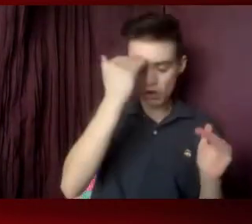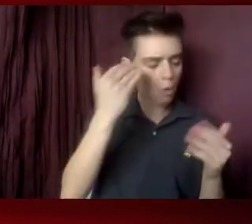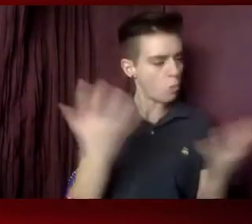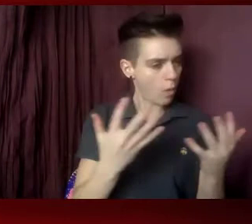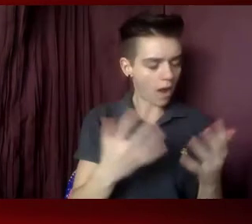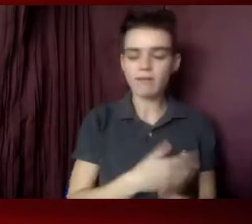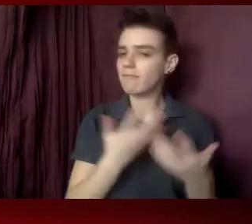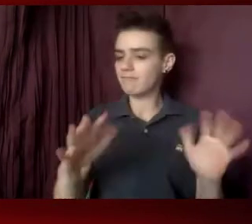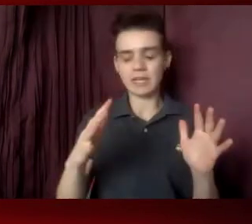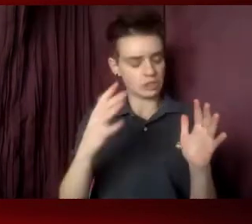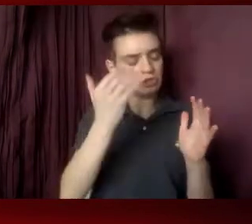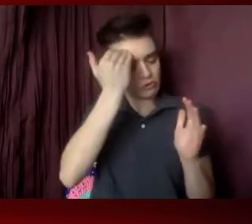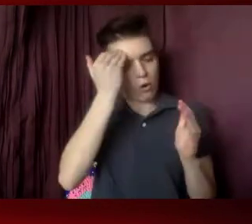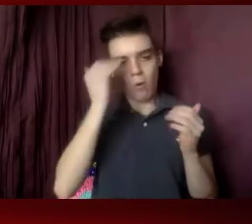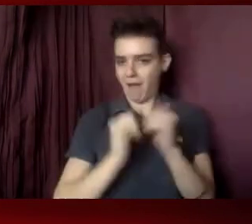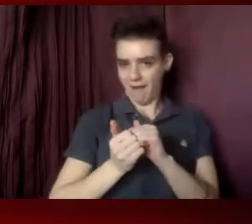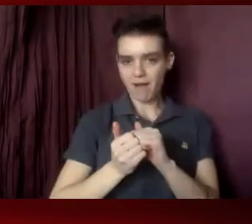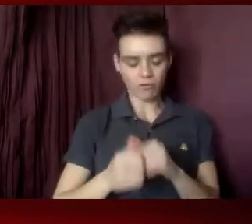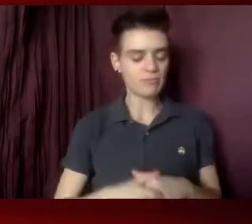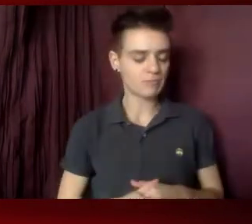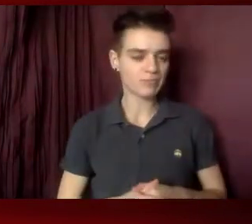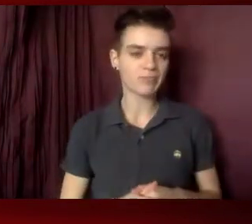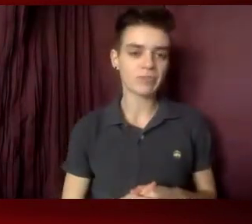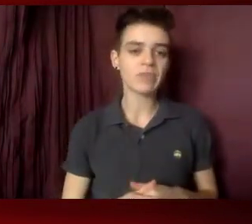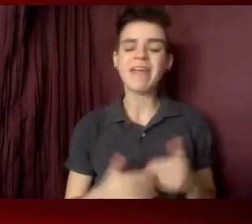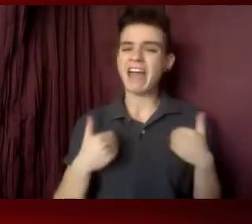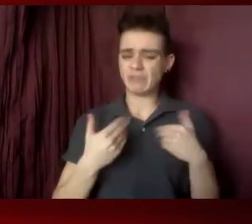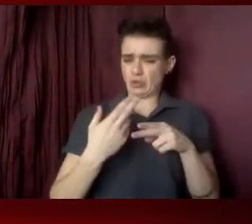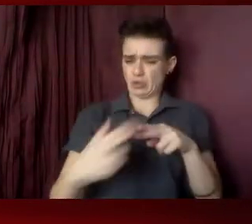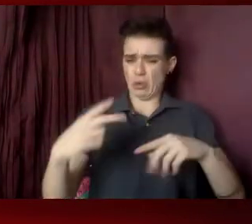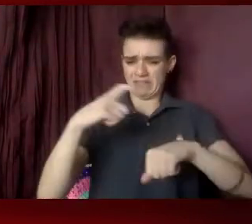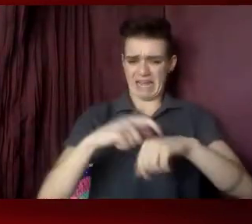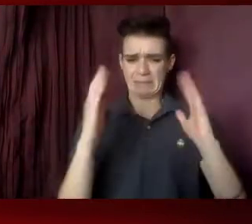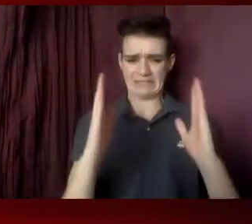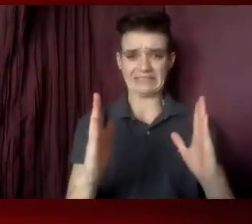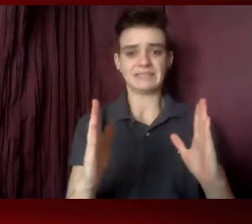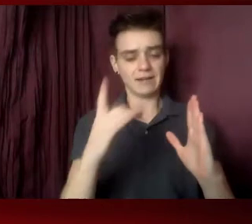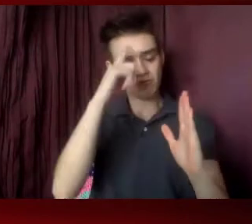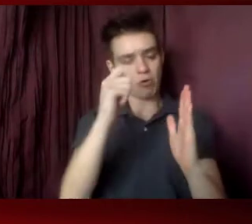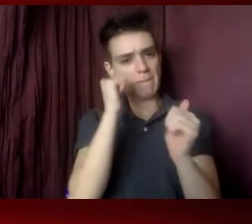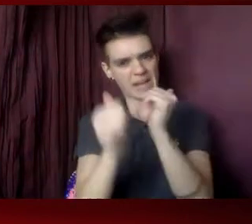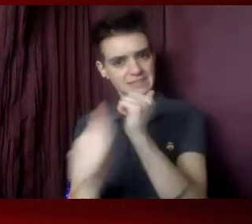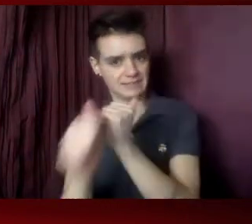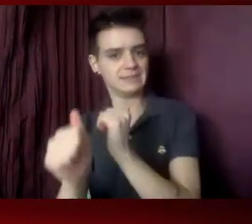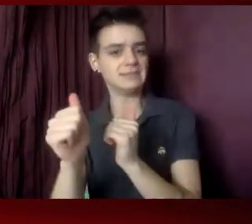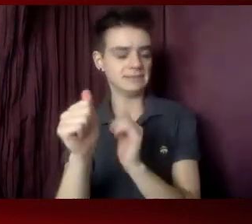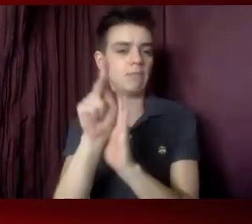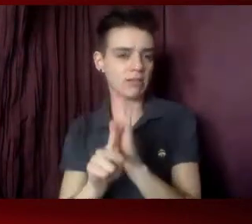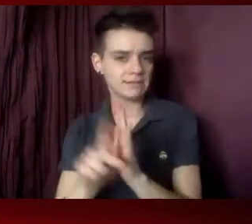We have a short window to work and make sure that we pass legislation with a simple majority.